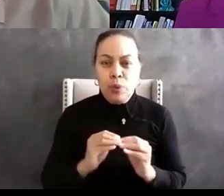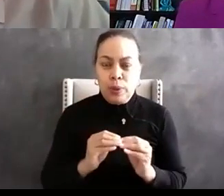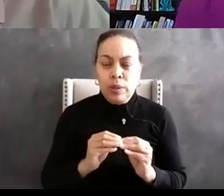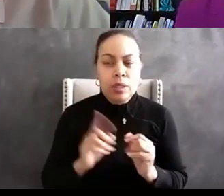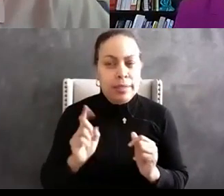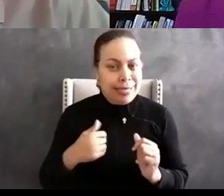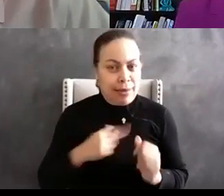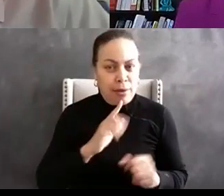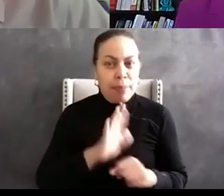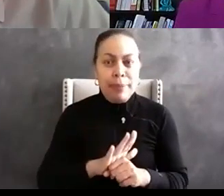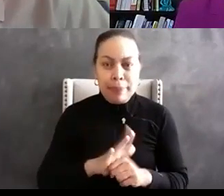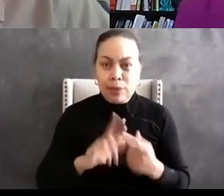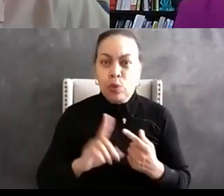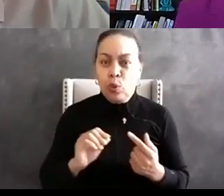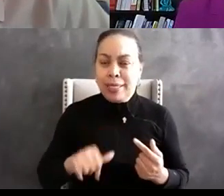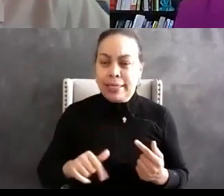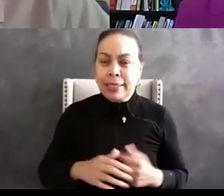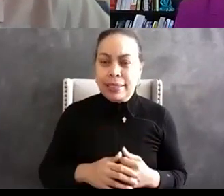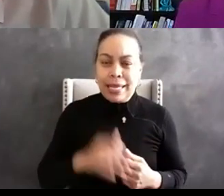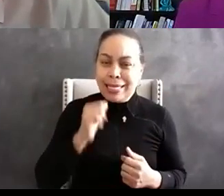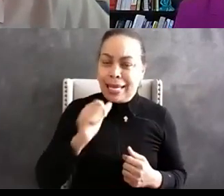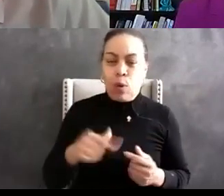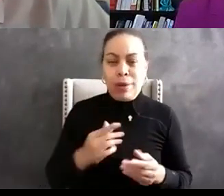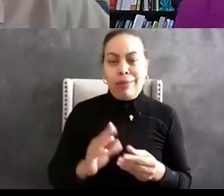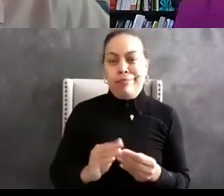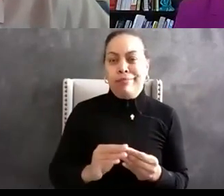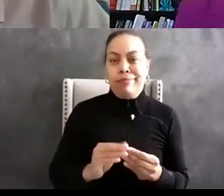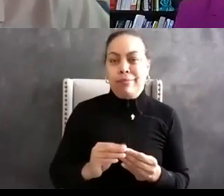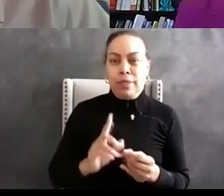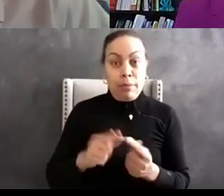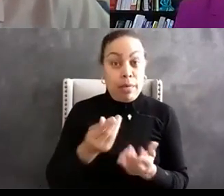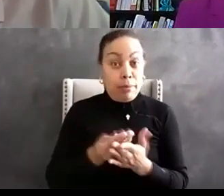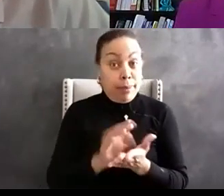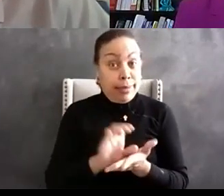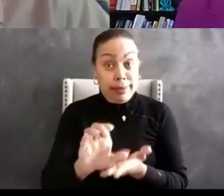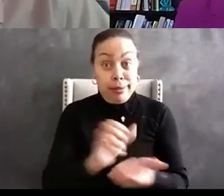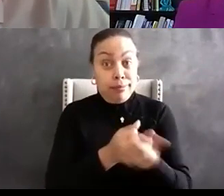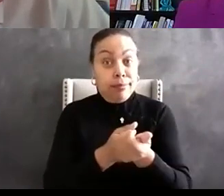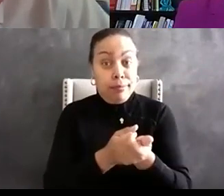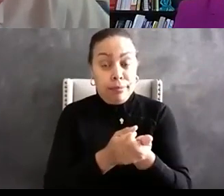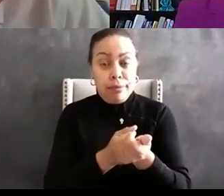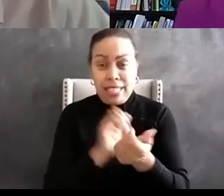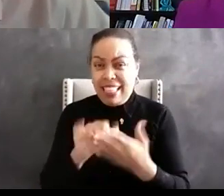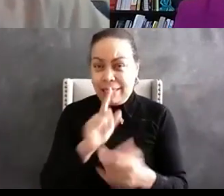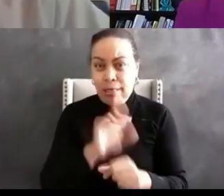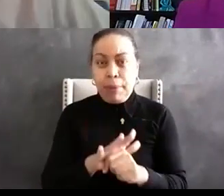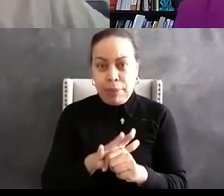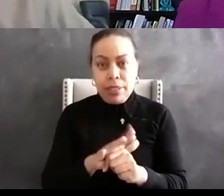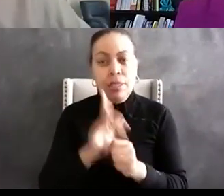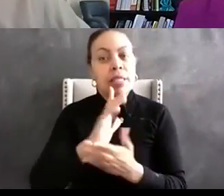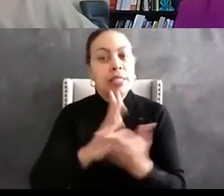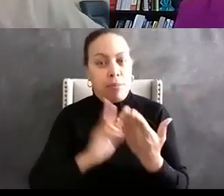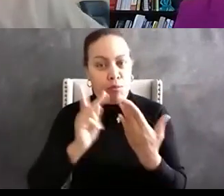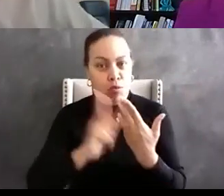commitment to do this and not just by word but by funding and a commitment because there programs that we got